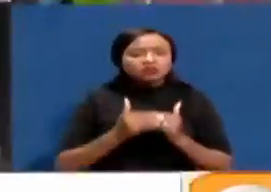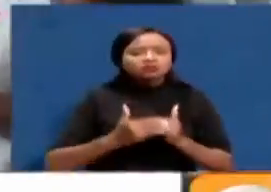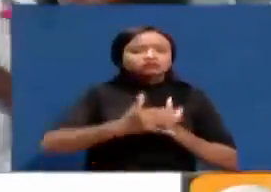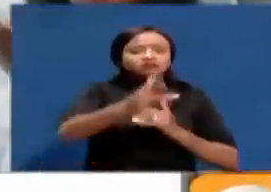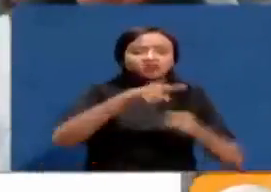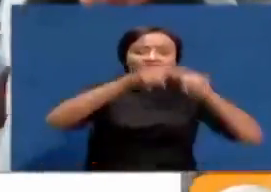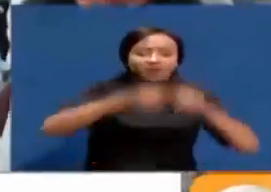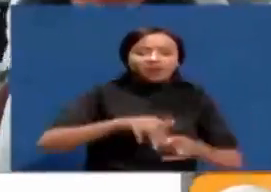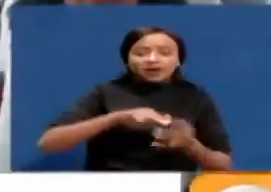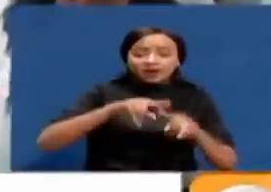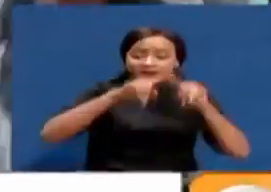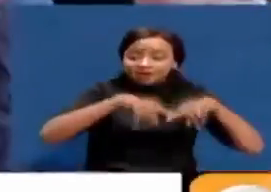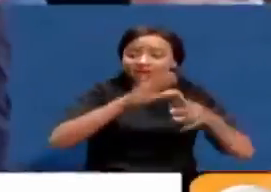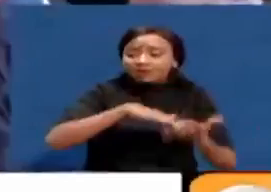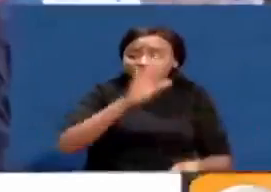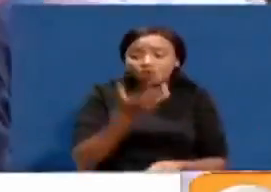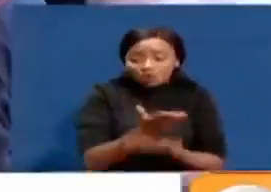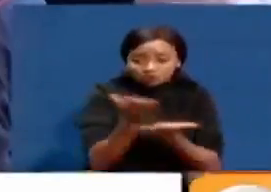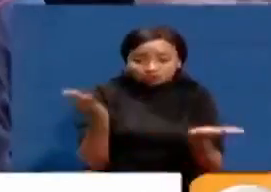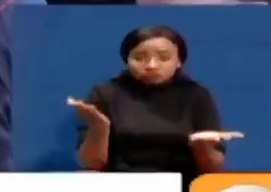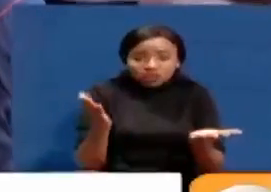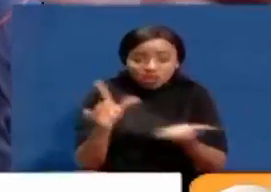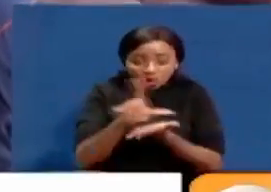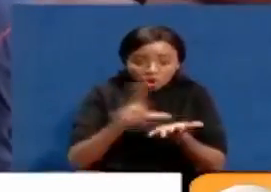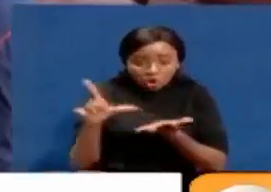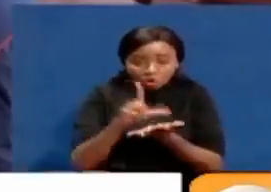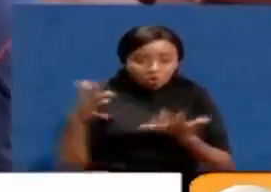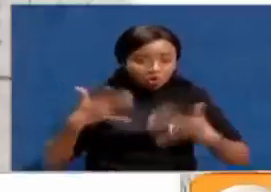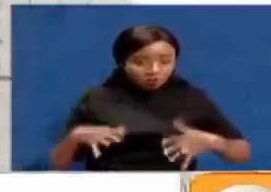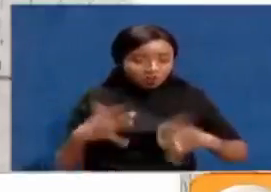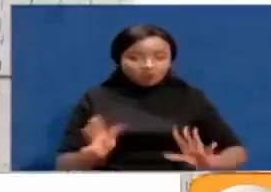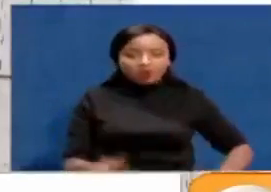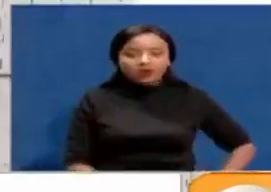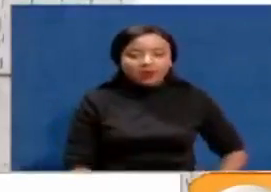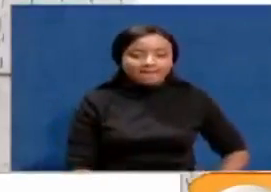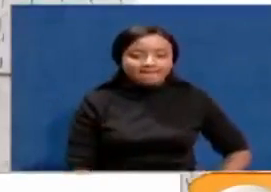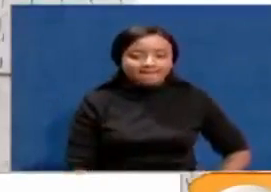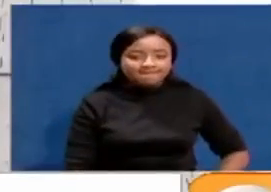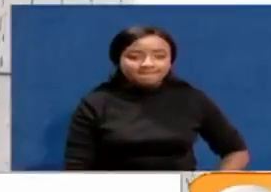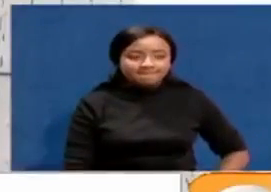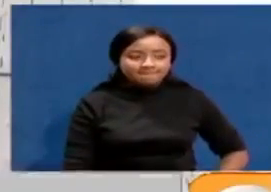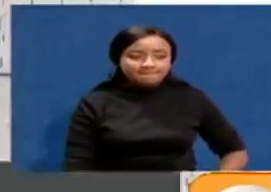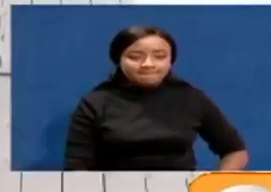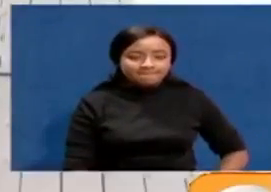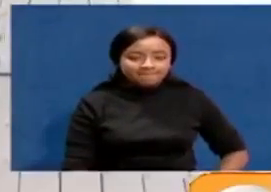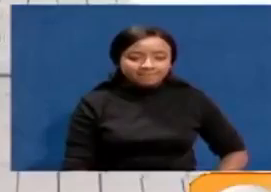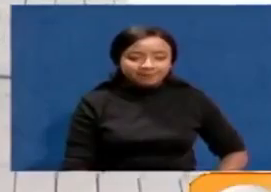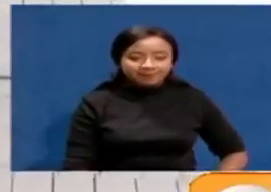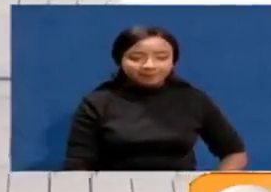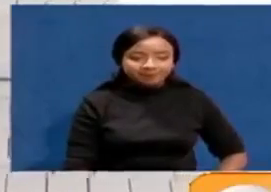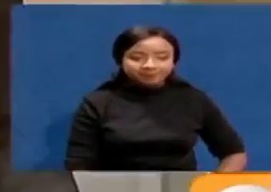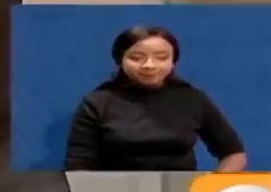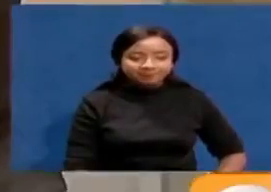local human resources for innovation and solutions for modern-day challenges. Alphurs, Citizen TV.